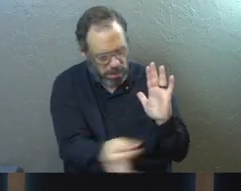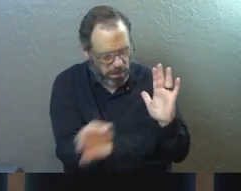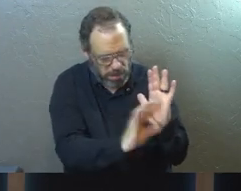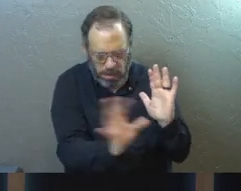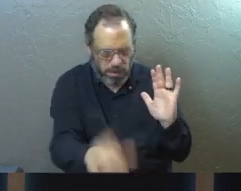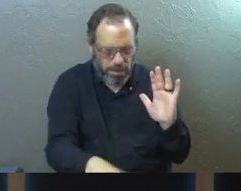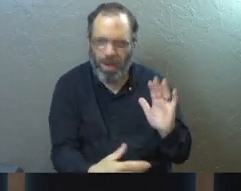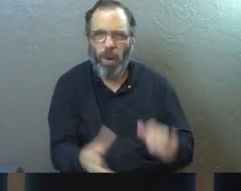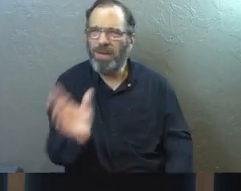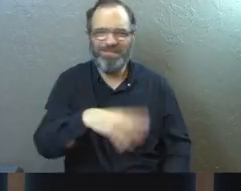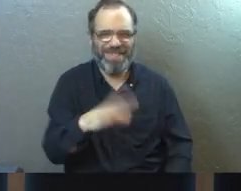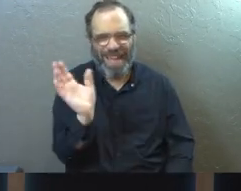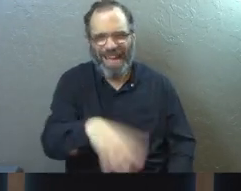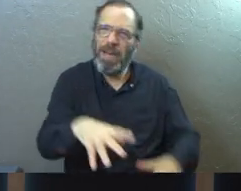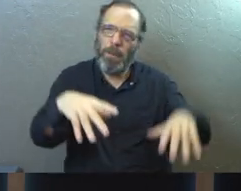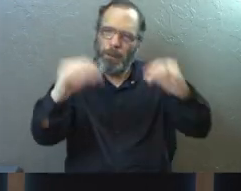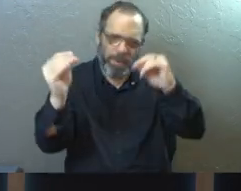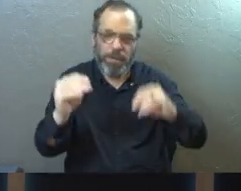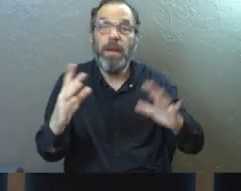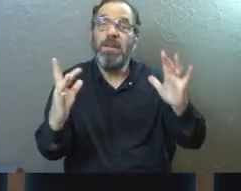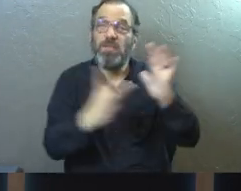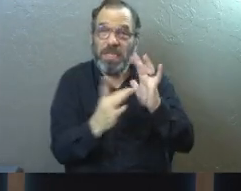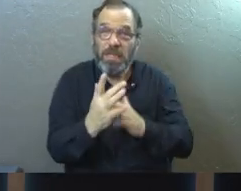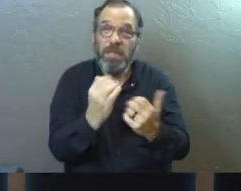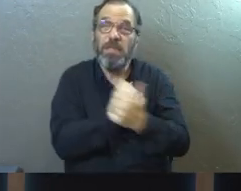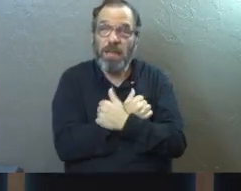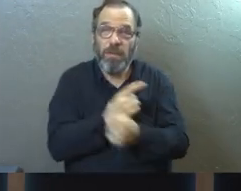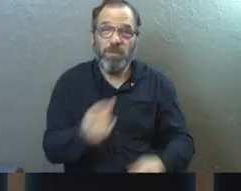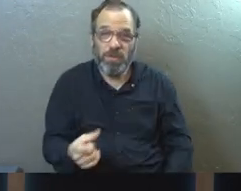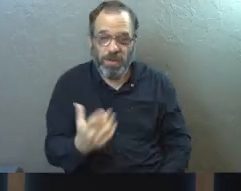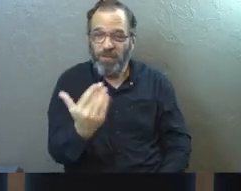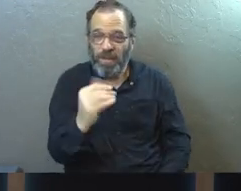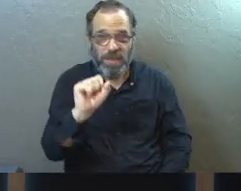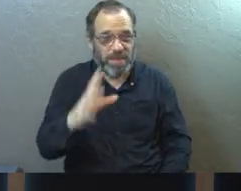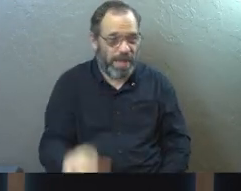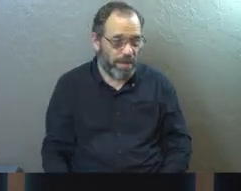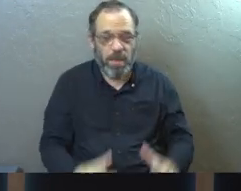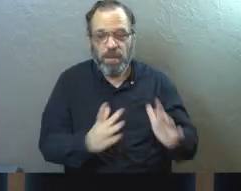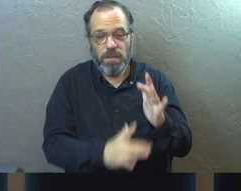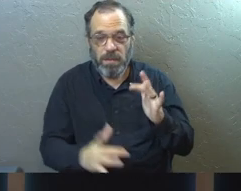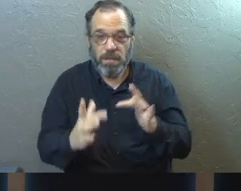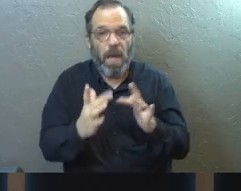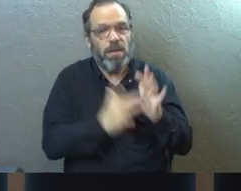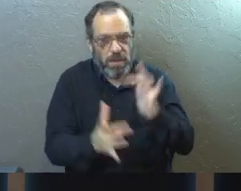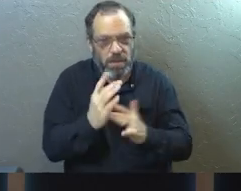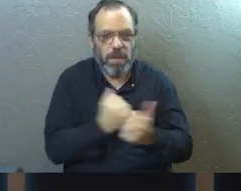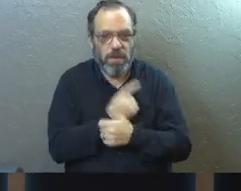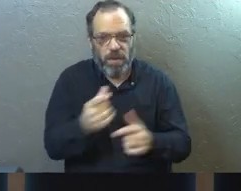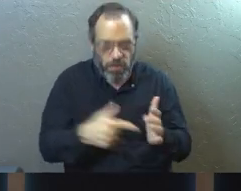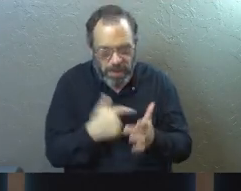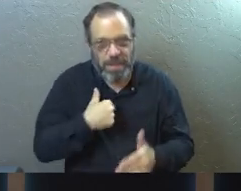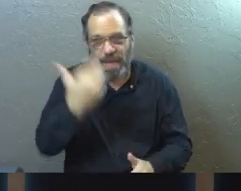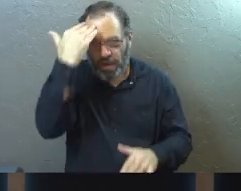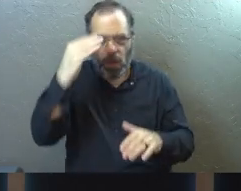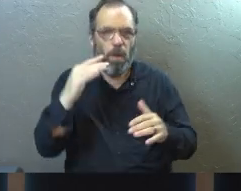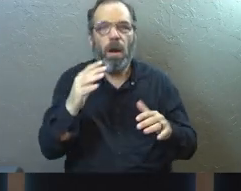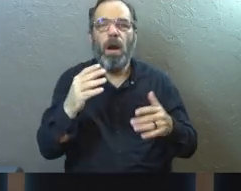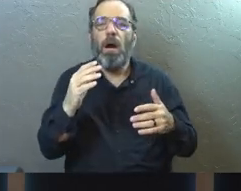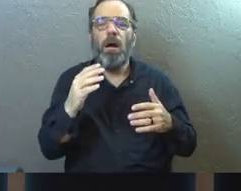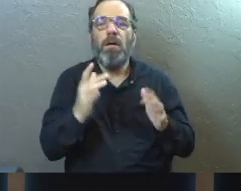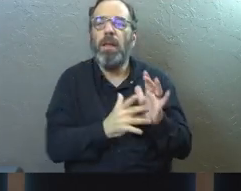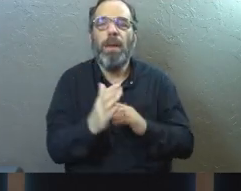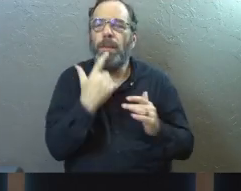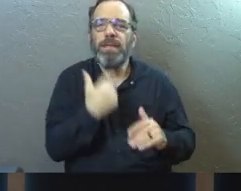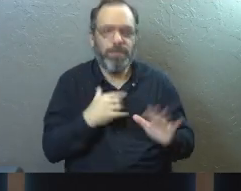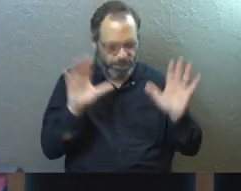ah, we'll turn off the light. You know what I mean? It'll be all right. Jesus does love you. We'll sing it quick. 15 seconds. Bam. And so, you know, all